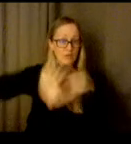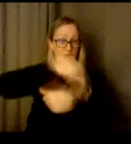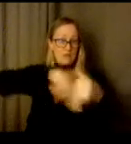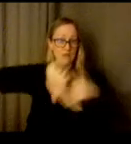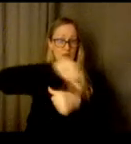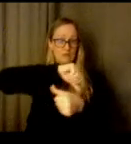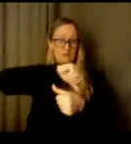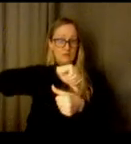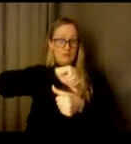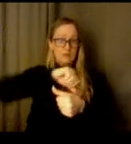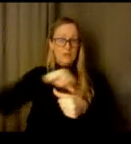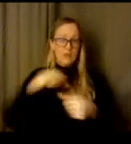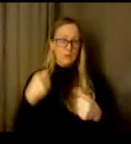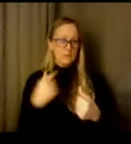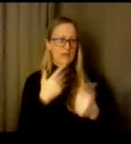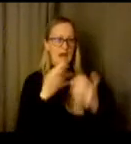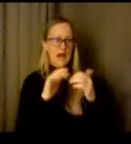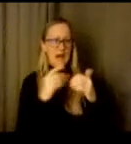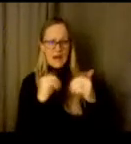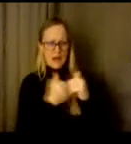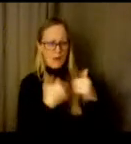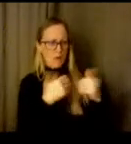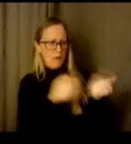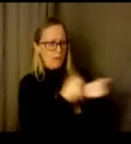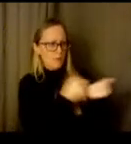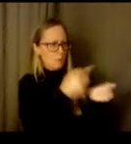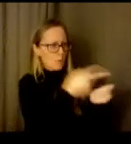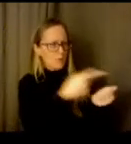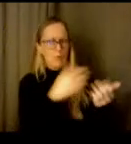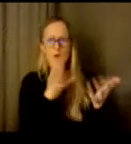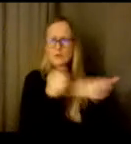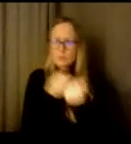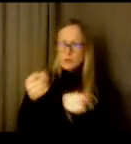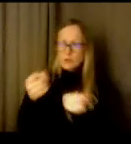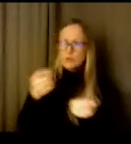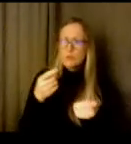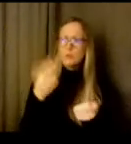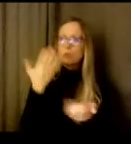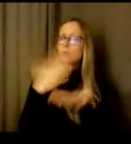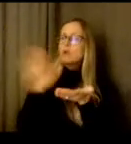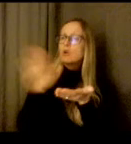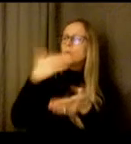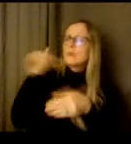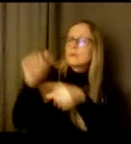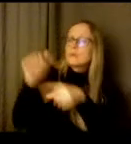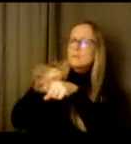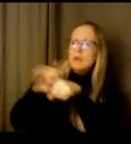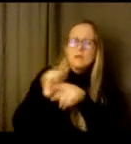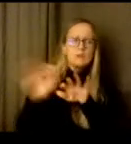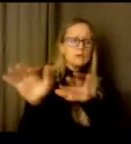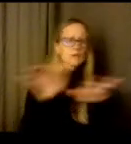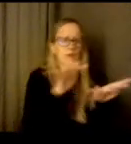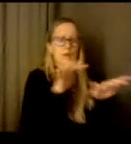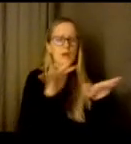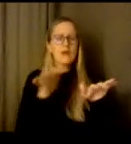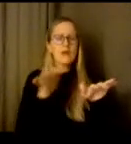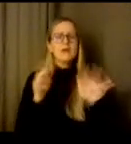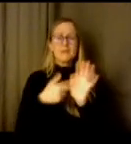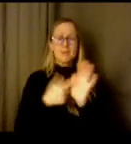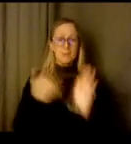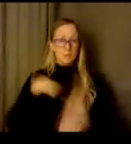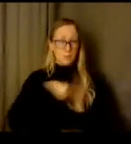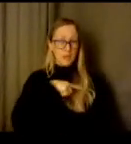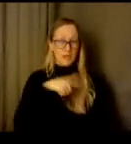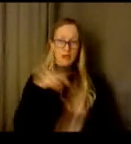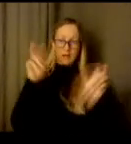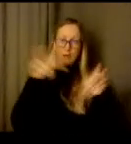support each other uh what are some best practices you know we get stuck to as professionals and that's where